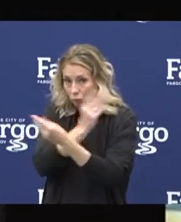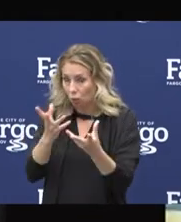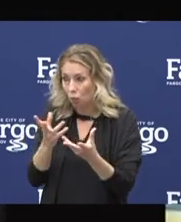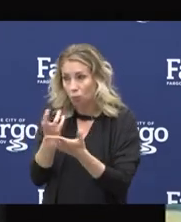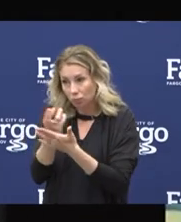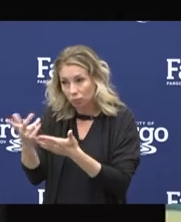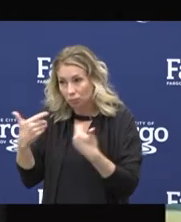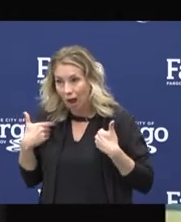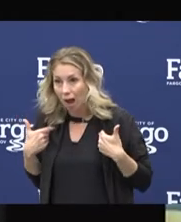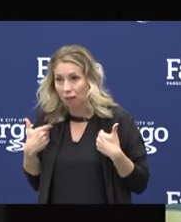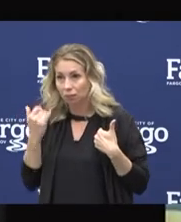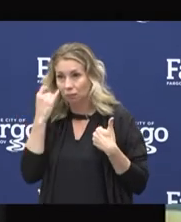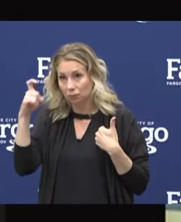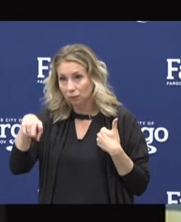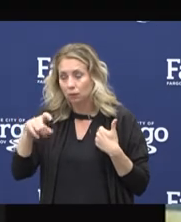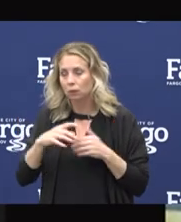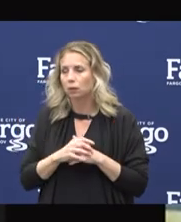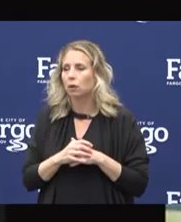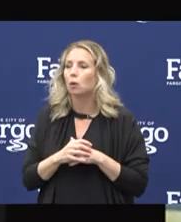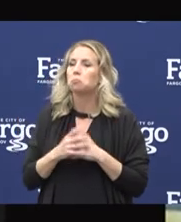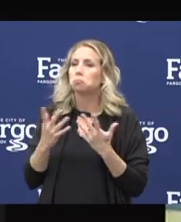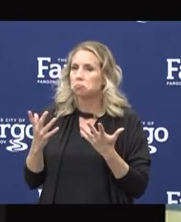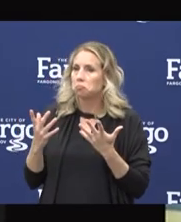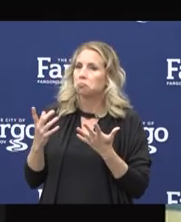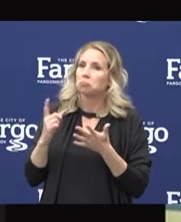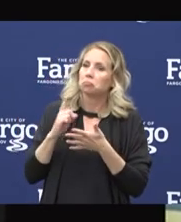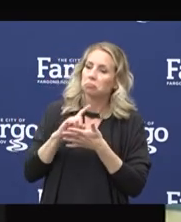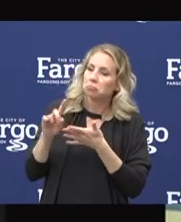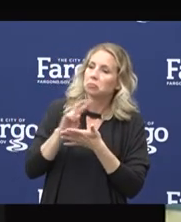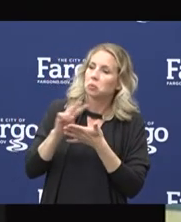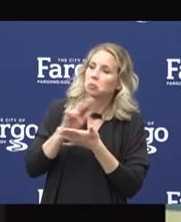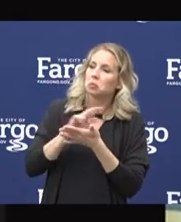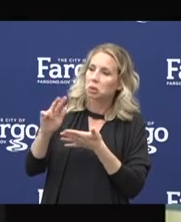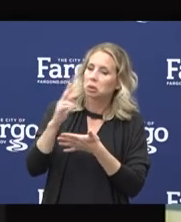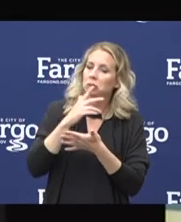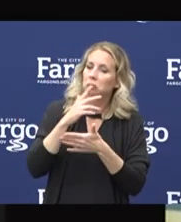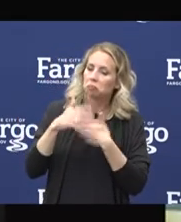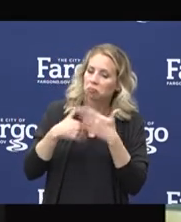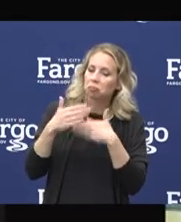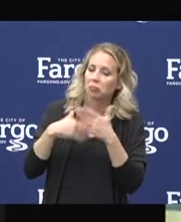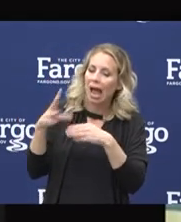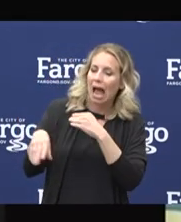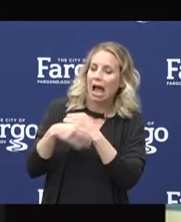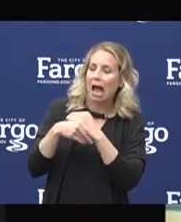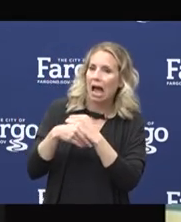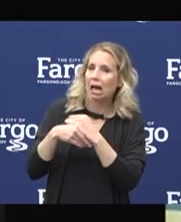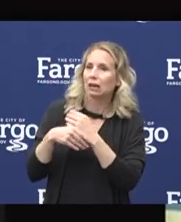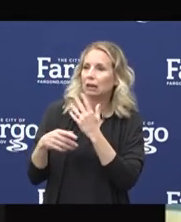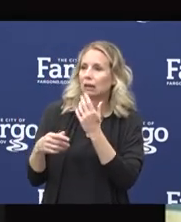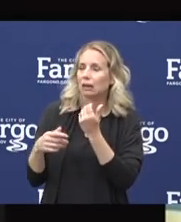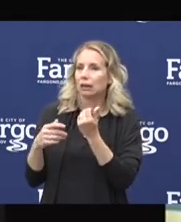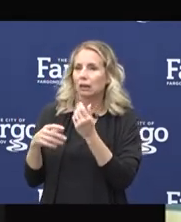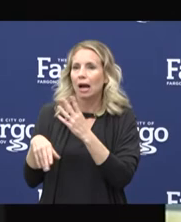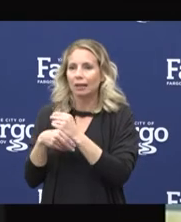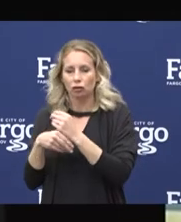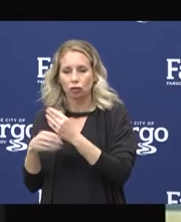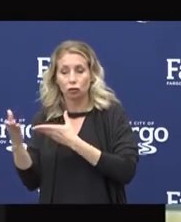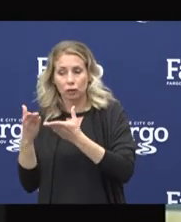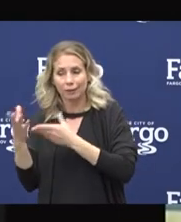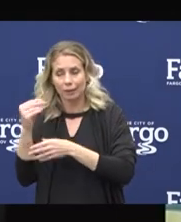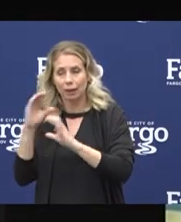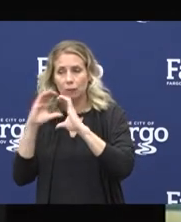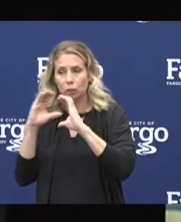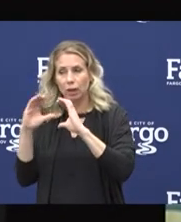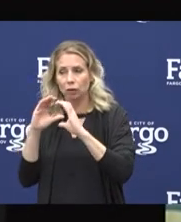so, it's taking us a couple weeks to kind of add these additional services and communication tools, but